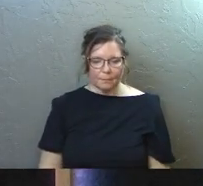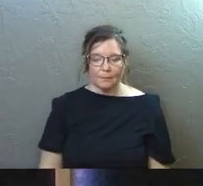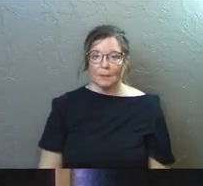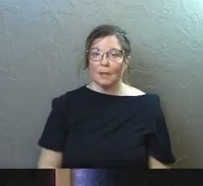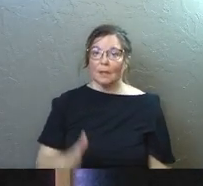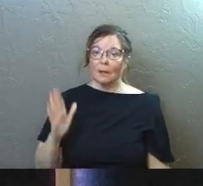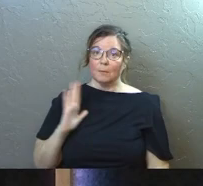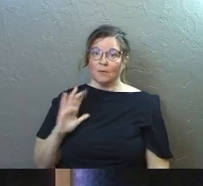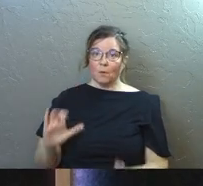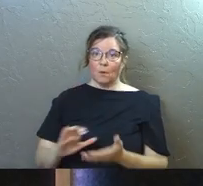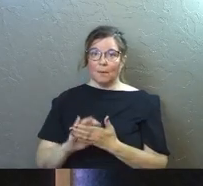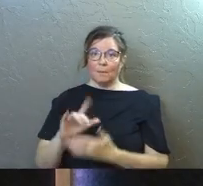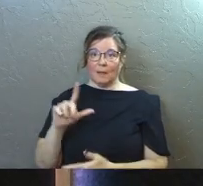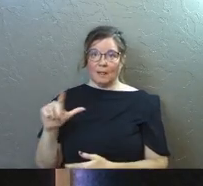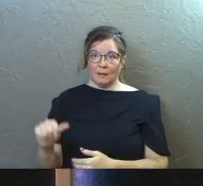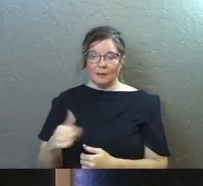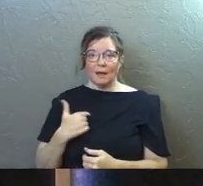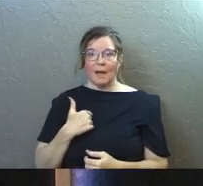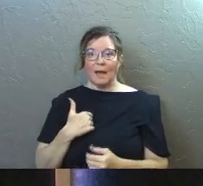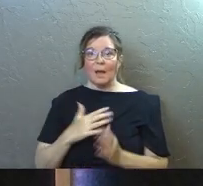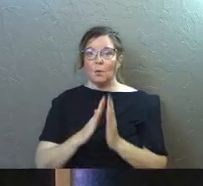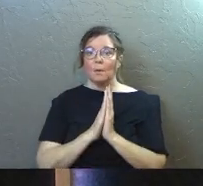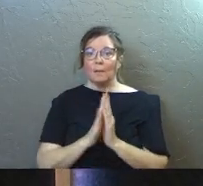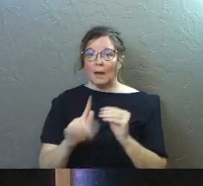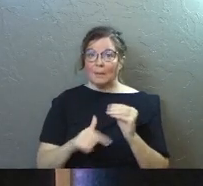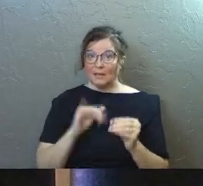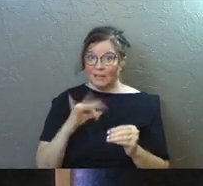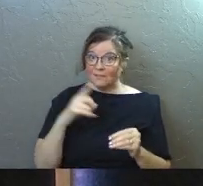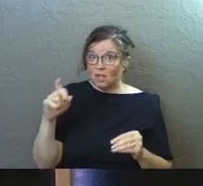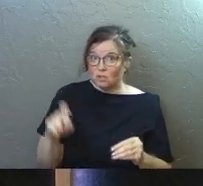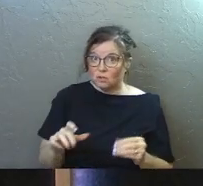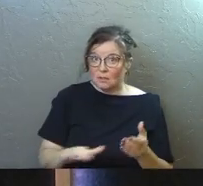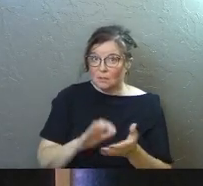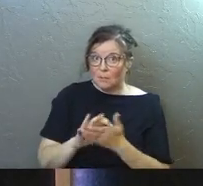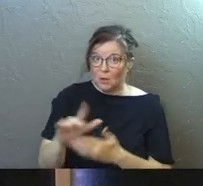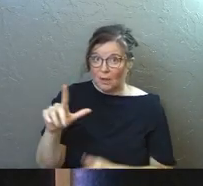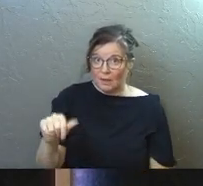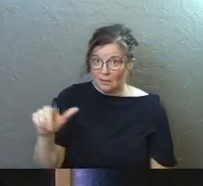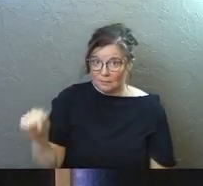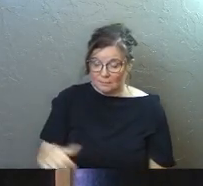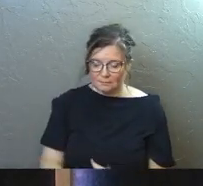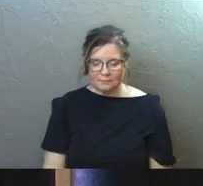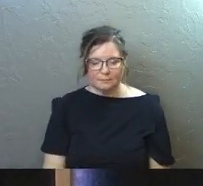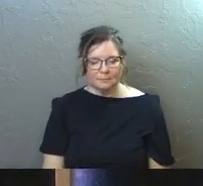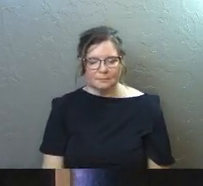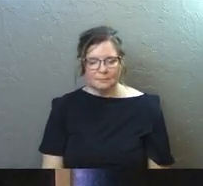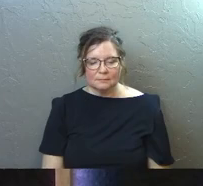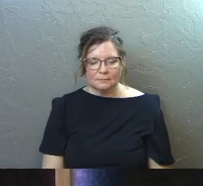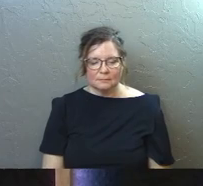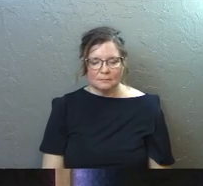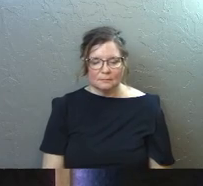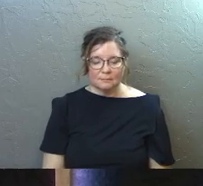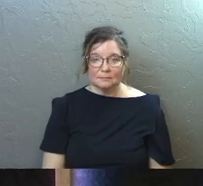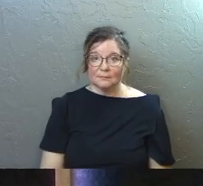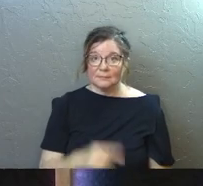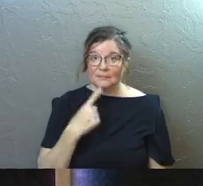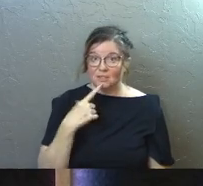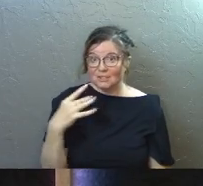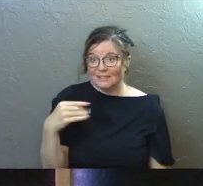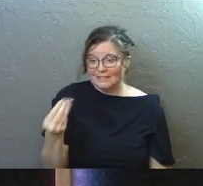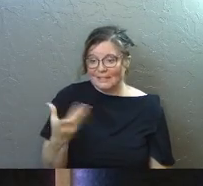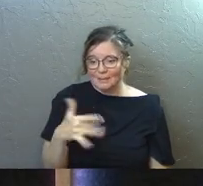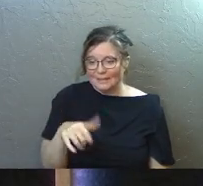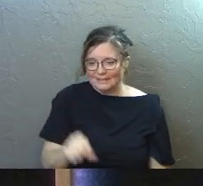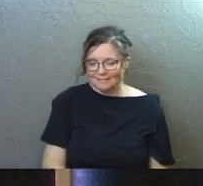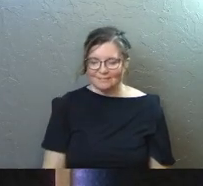Before I married Linda, I was praying about whether or I should marry Linda. She did tell me yes.